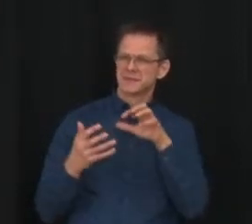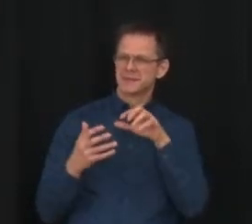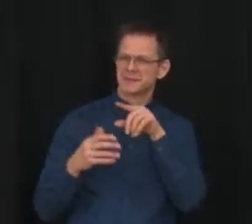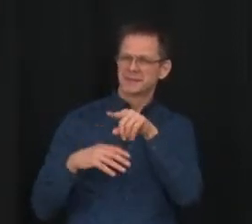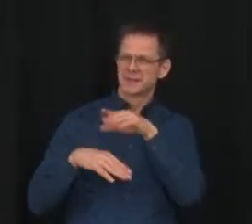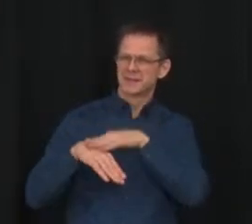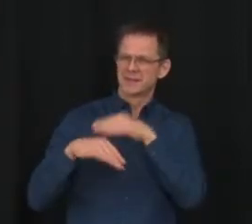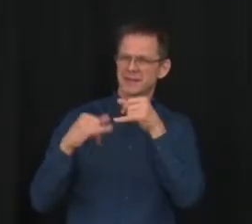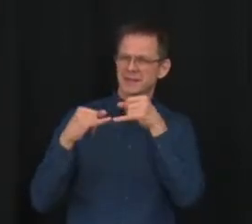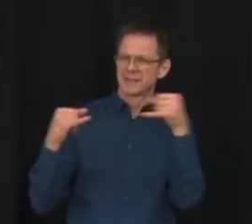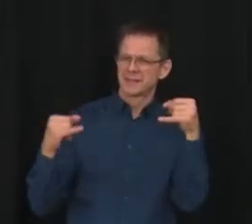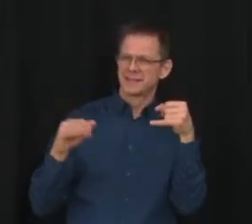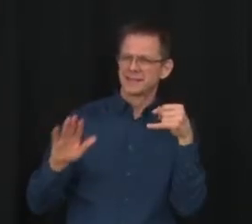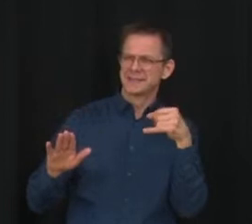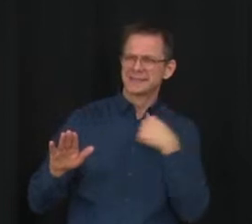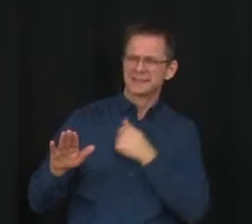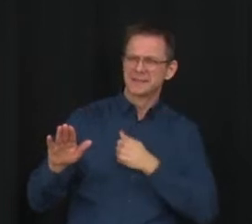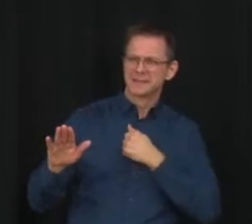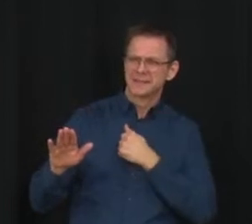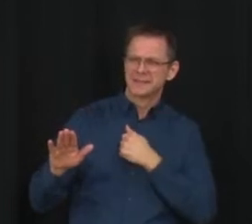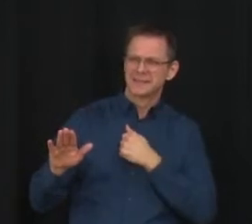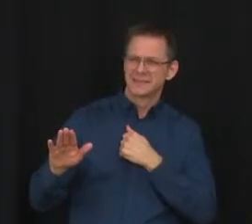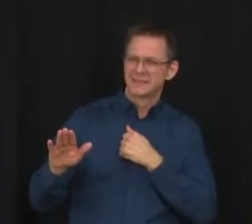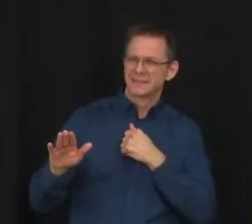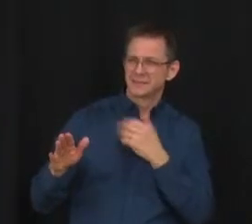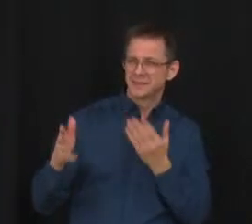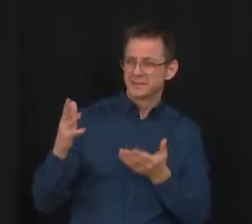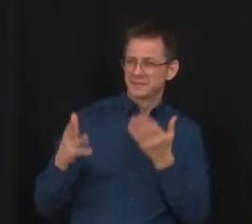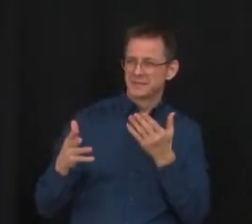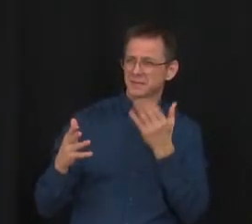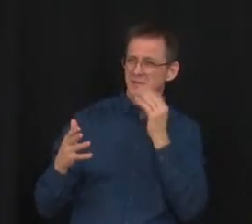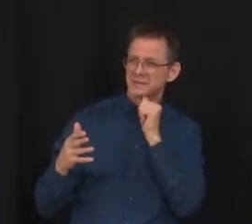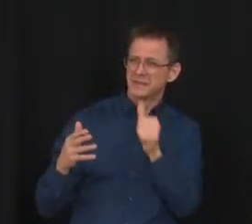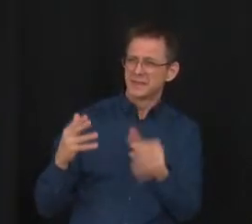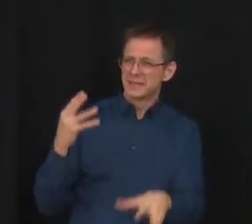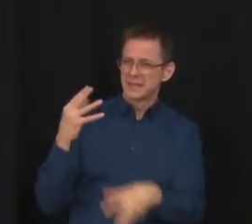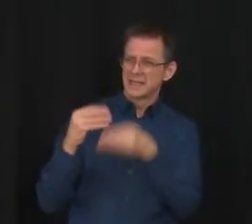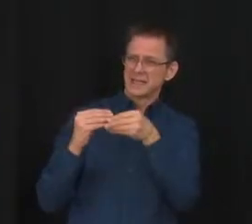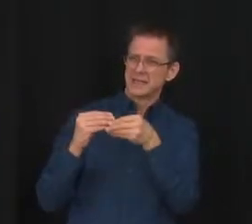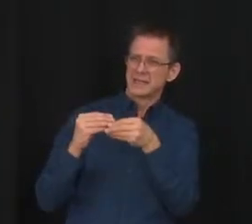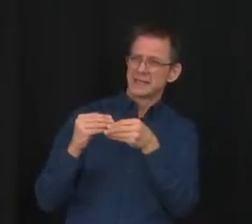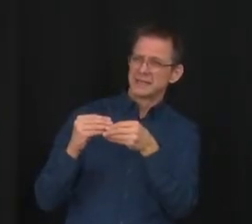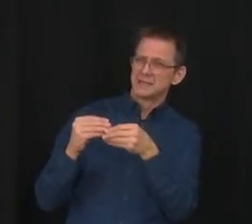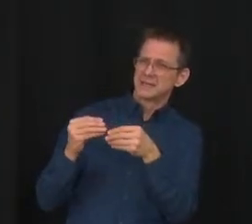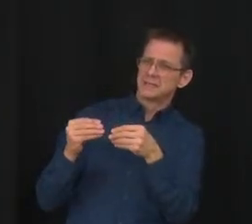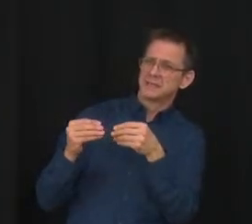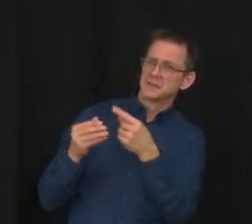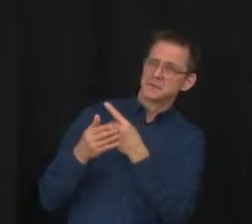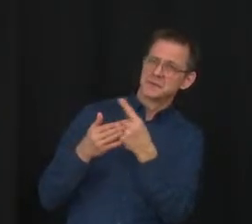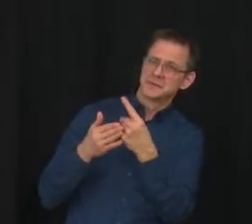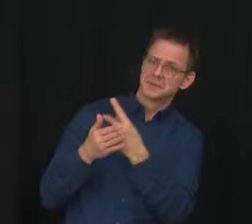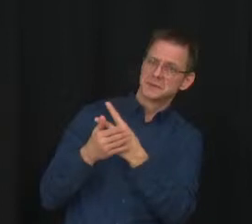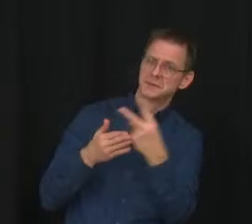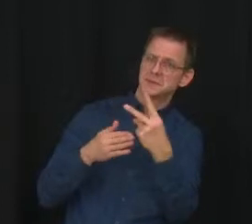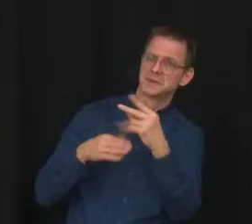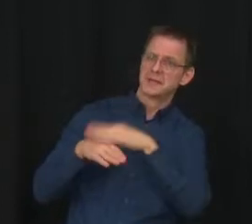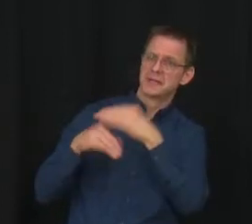to put maybe one or two weeks of online learning to kind of act as a buffer before going back in person for those children?